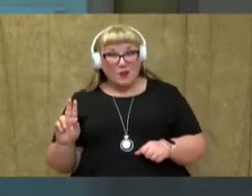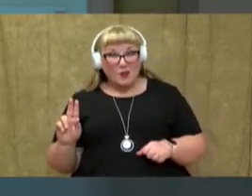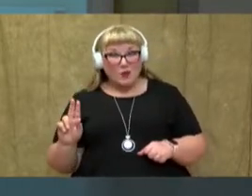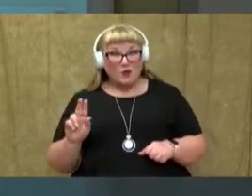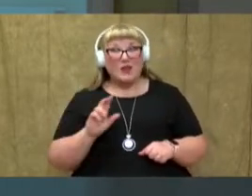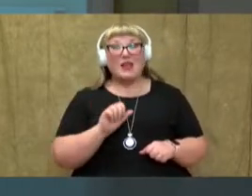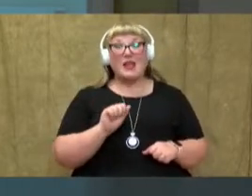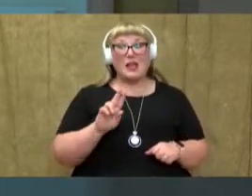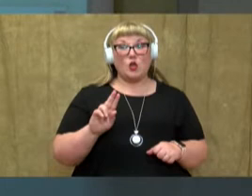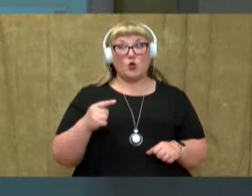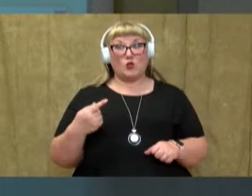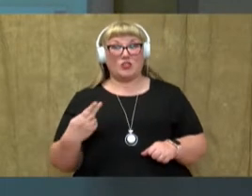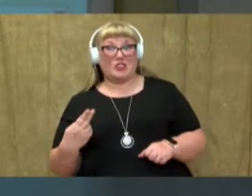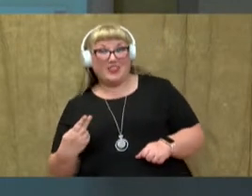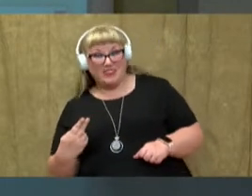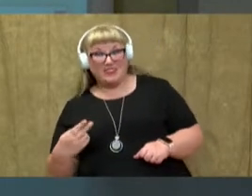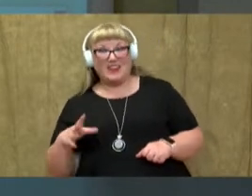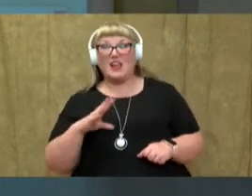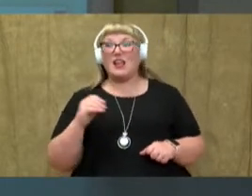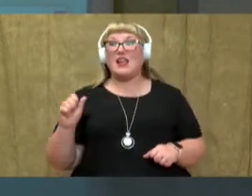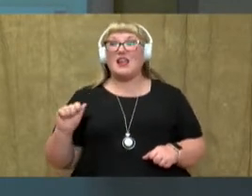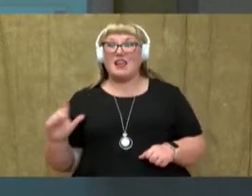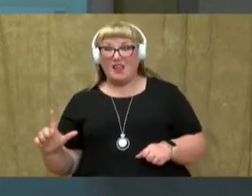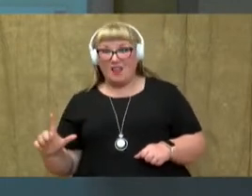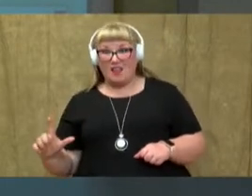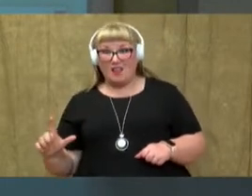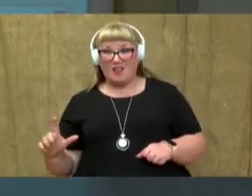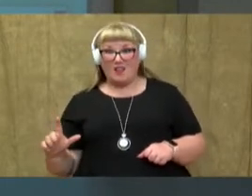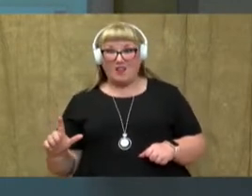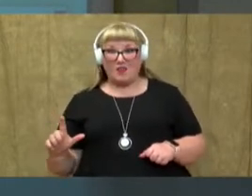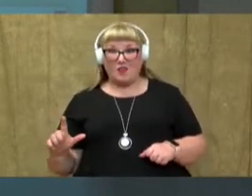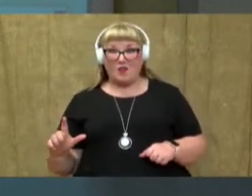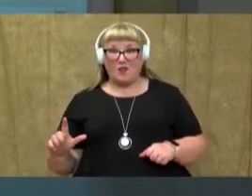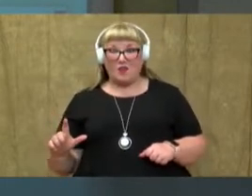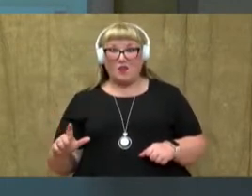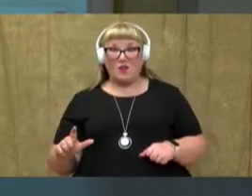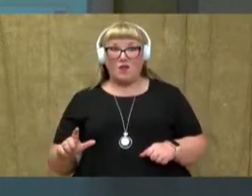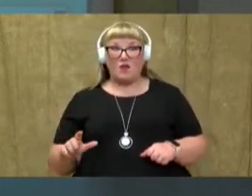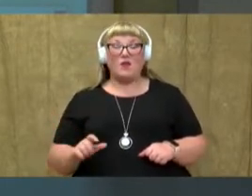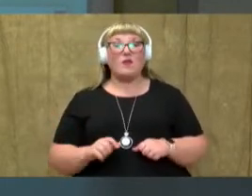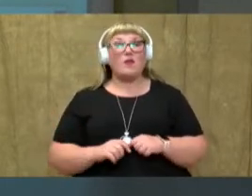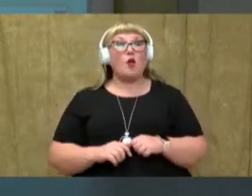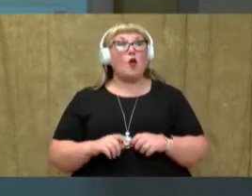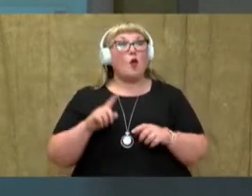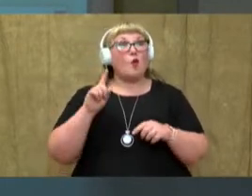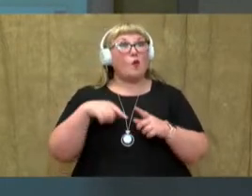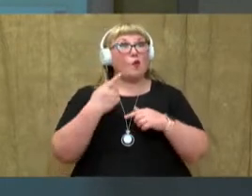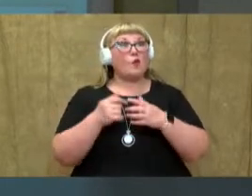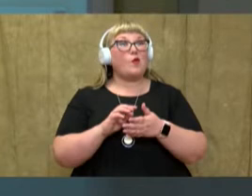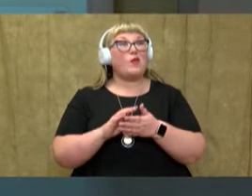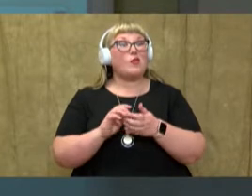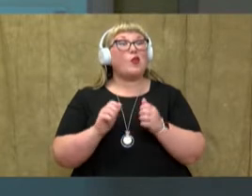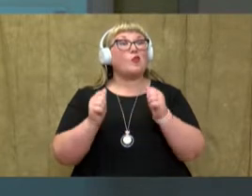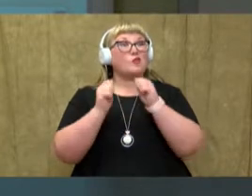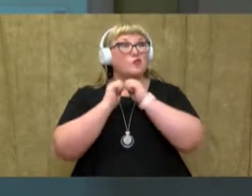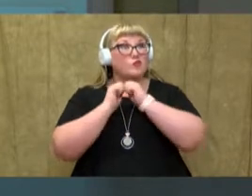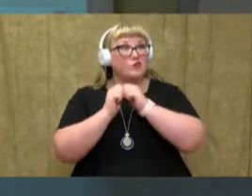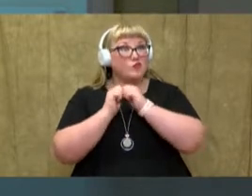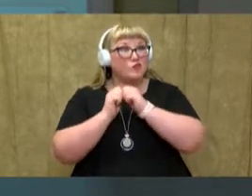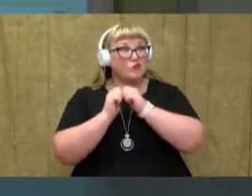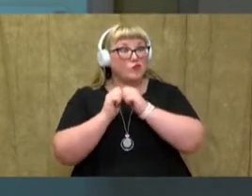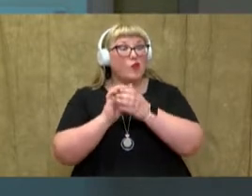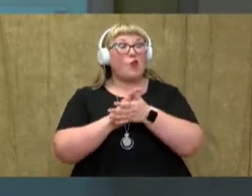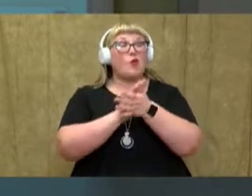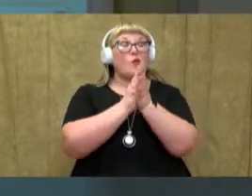a-u-g-h, and a-l. All of those letters, when they are together, they become a team to make the